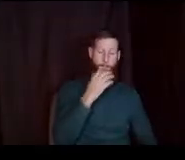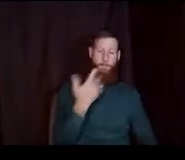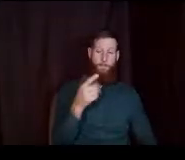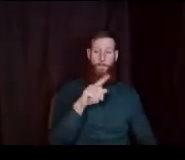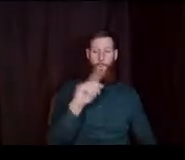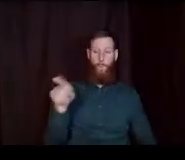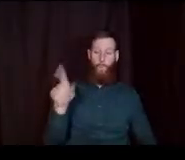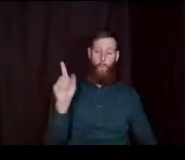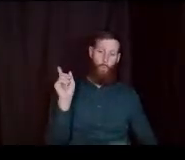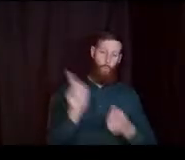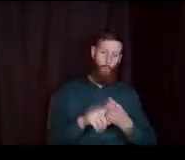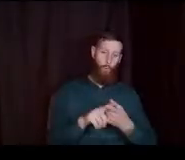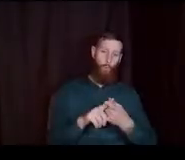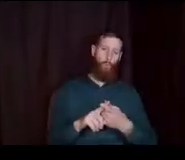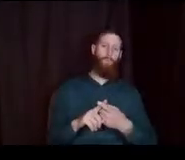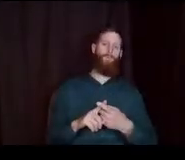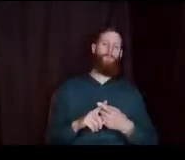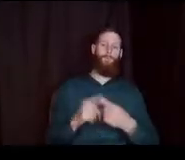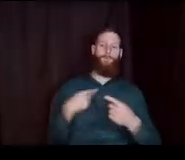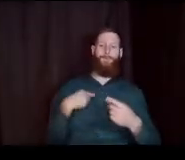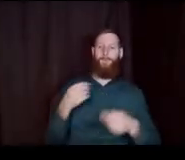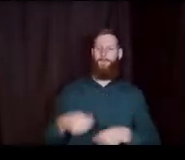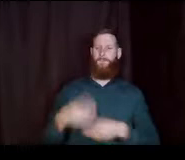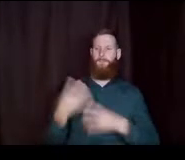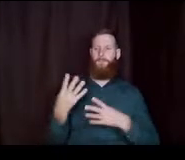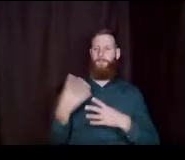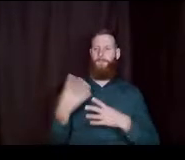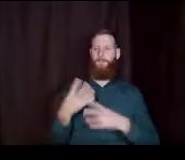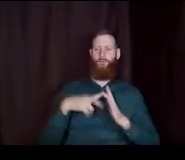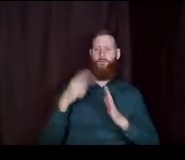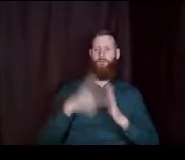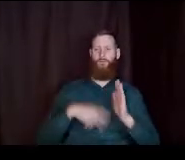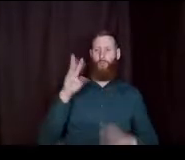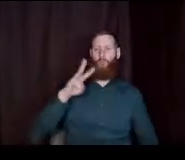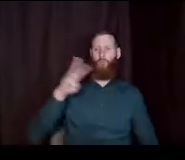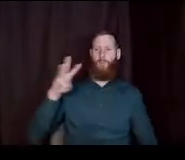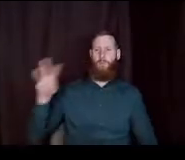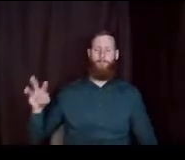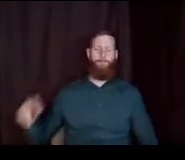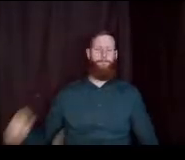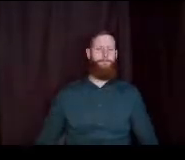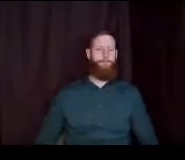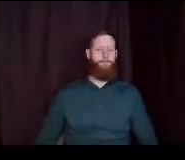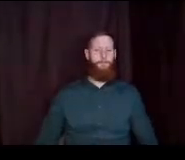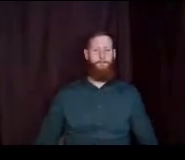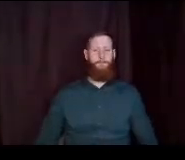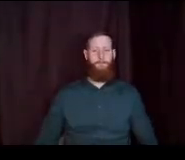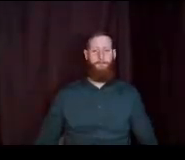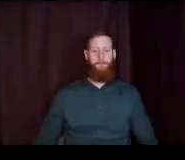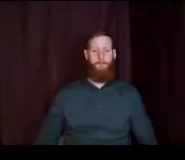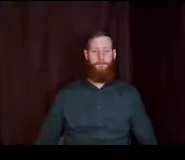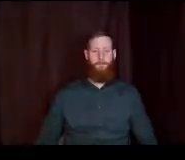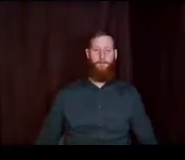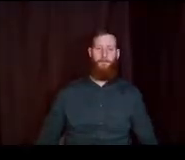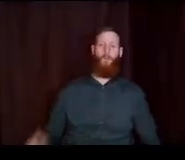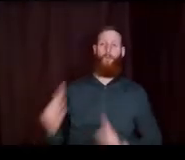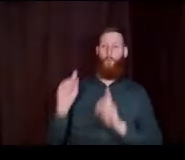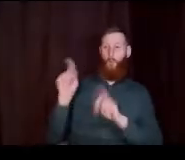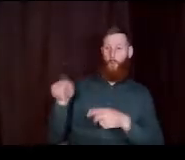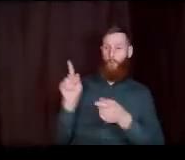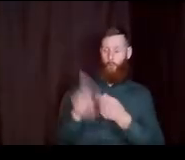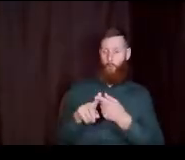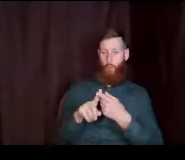to. Pull it up and just read the website out loud. If you go to.